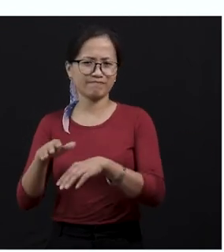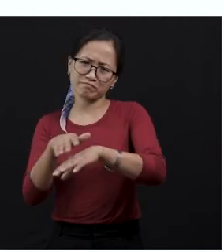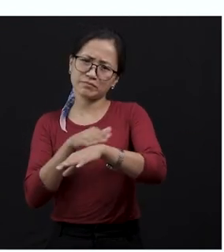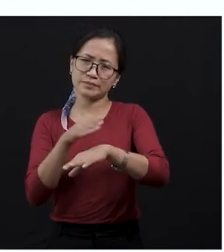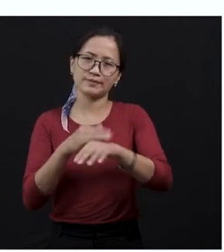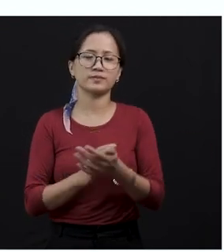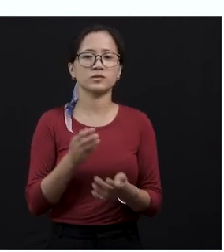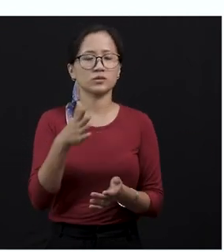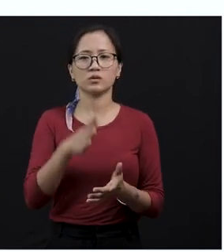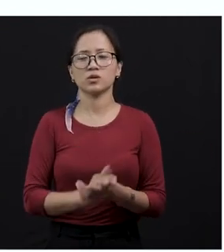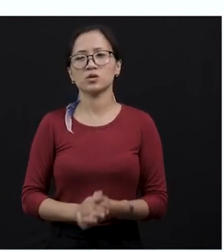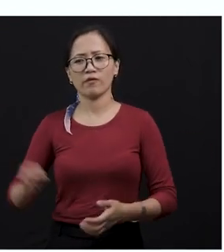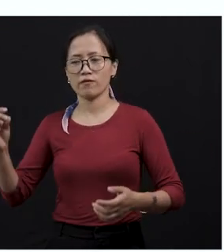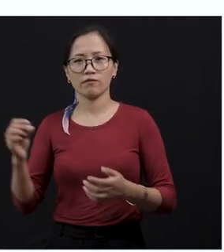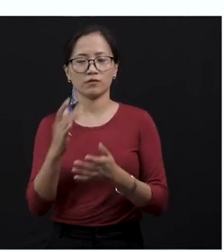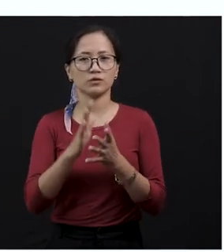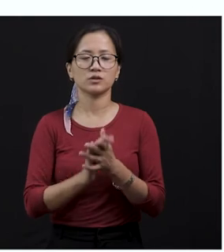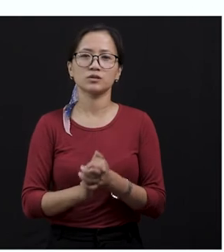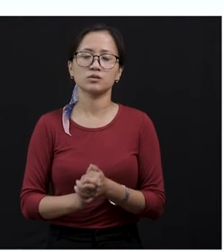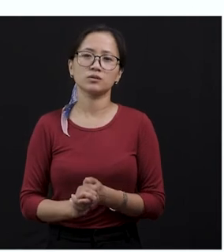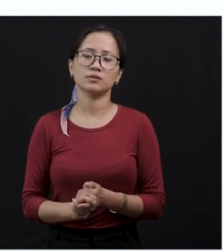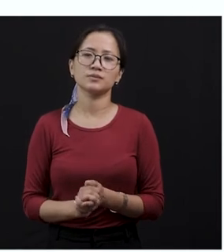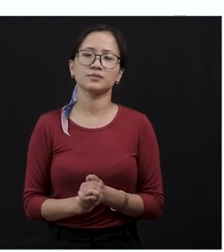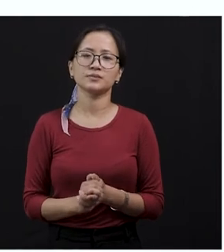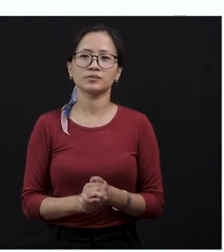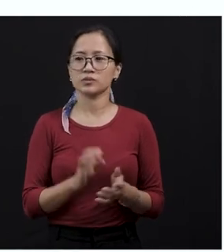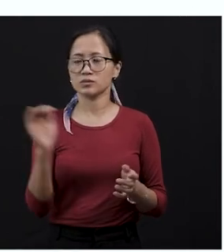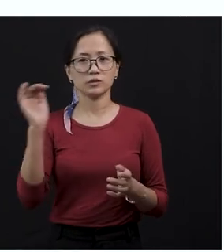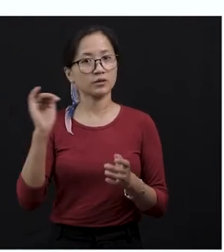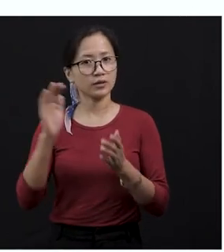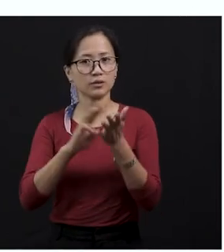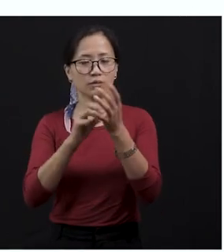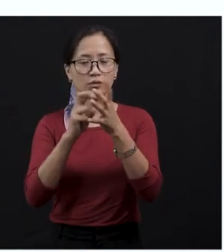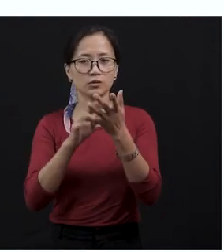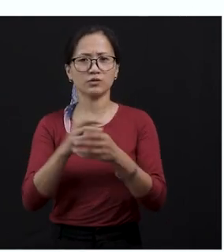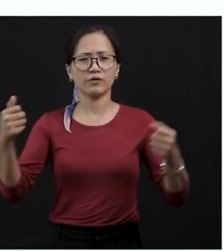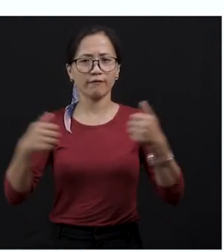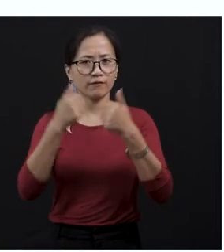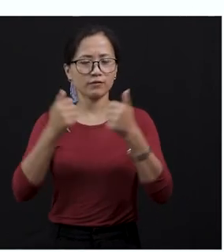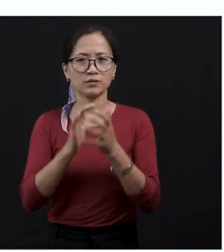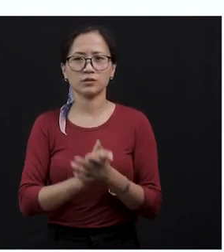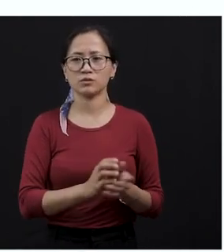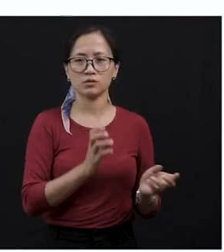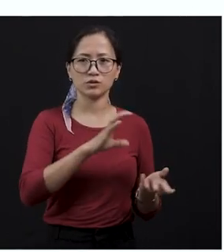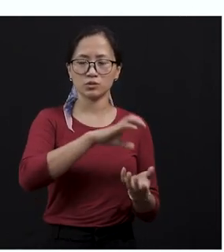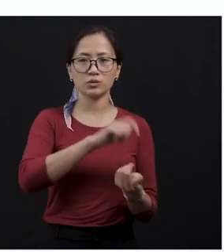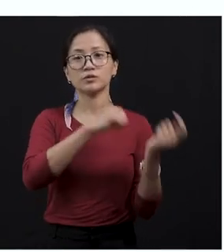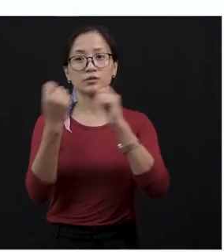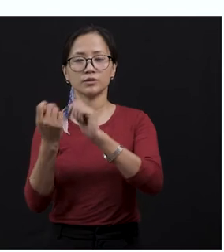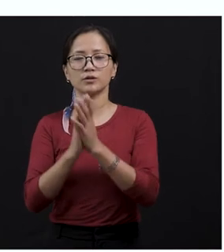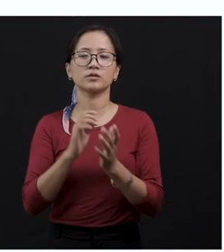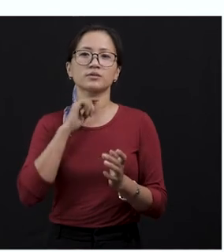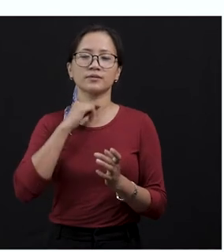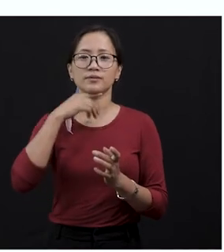Everything you do is out of force, right? And out of speed. So the snake and the mangos were fighting. So when the snake turned its neck around,